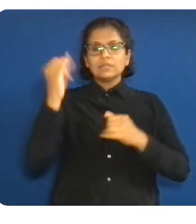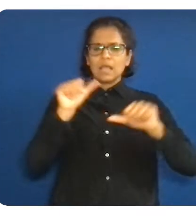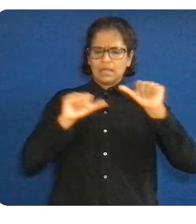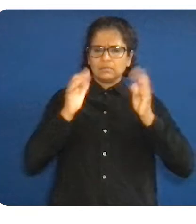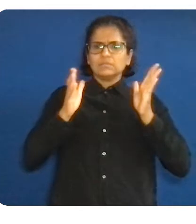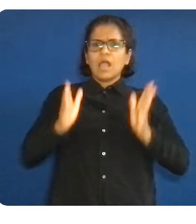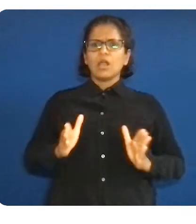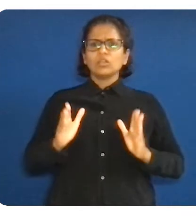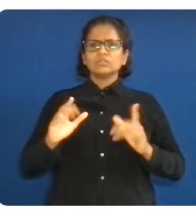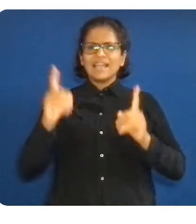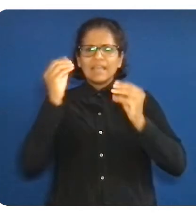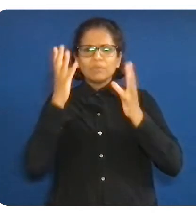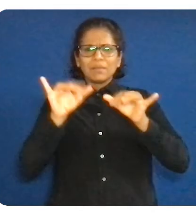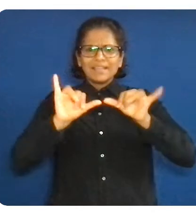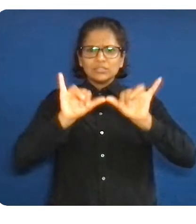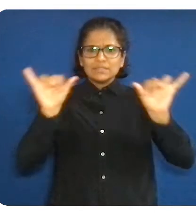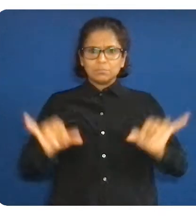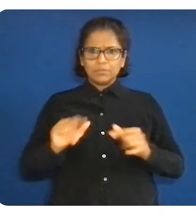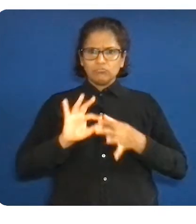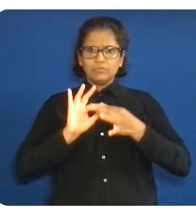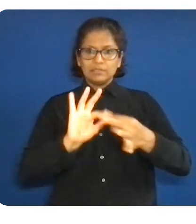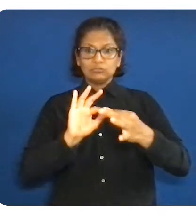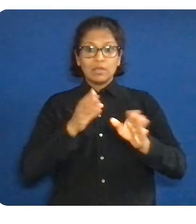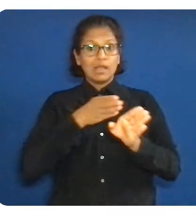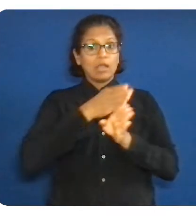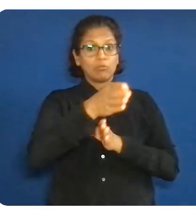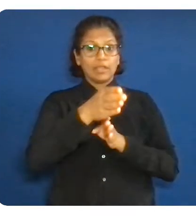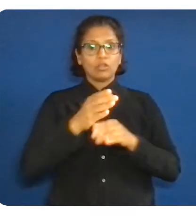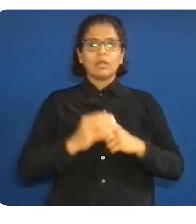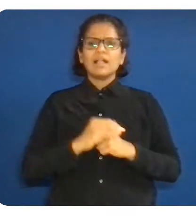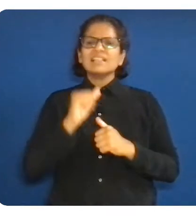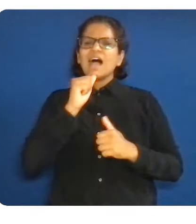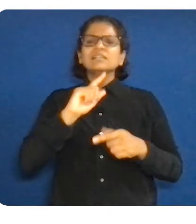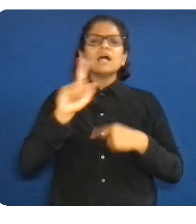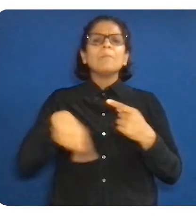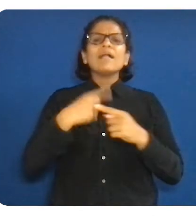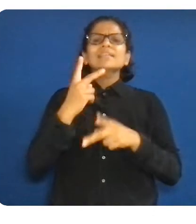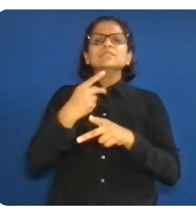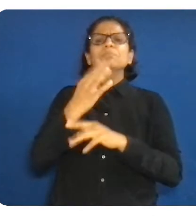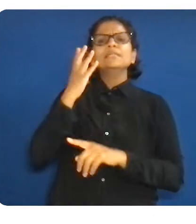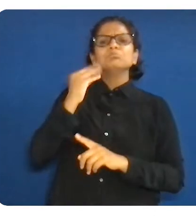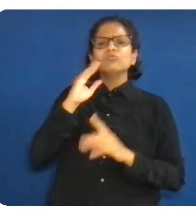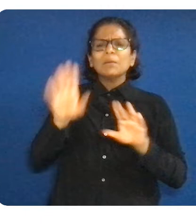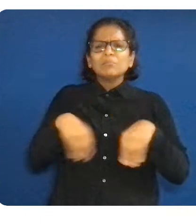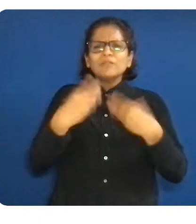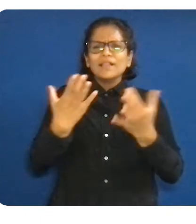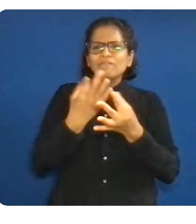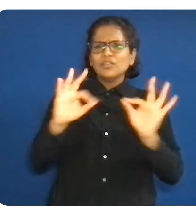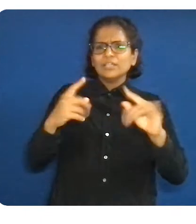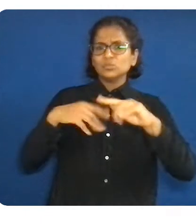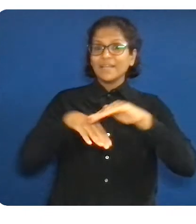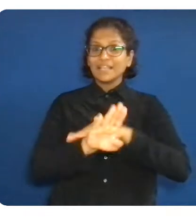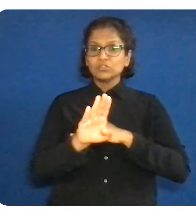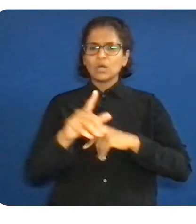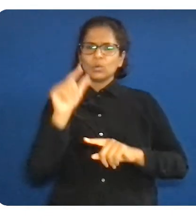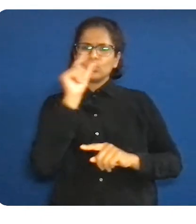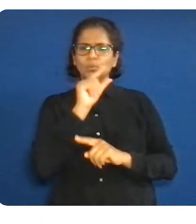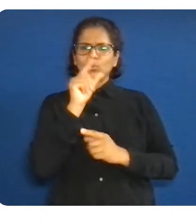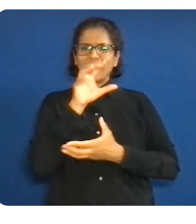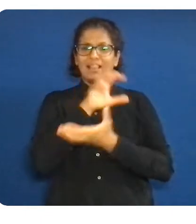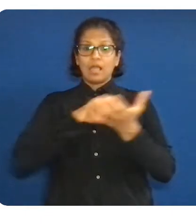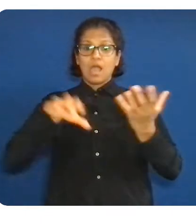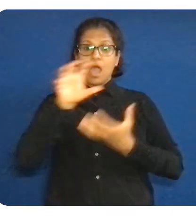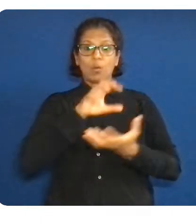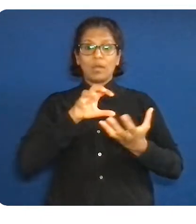Cloud engineer training to prepare for the certification exam. We just published our Diversity Annual Report,